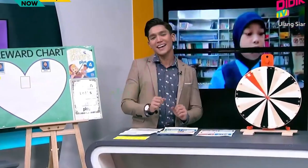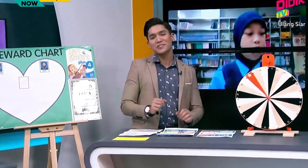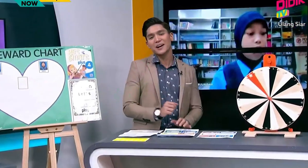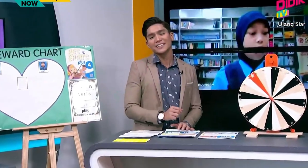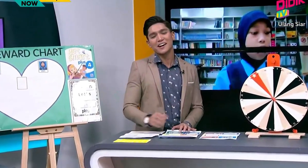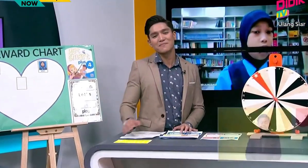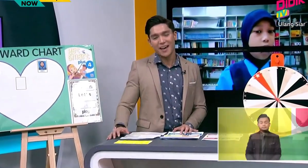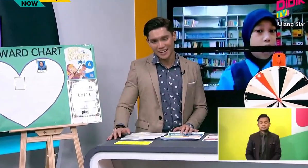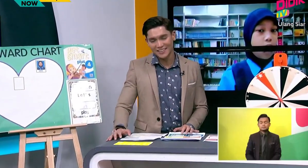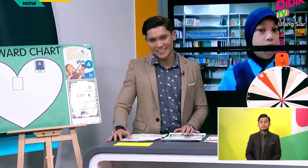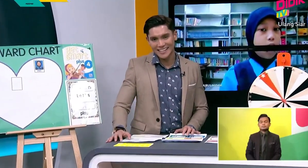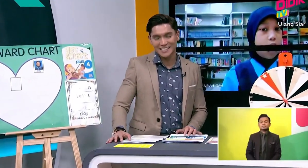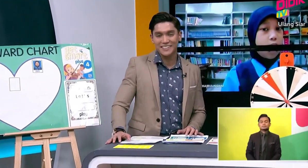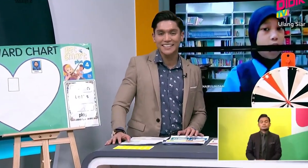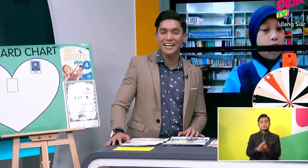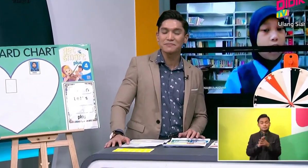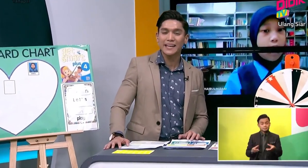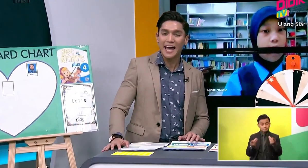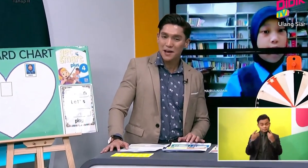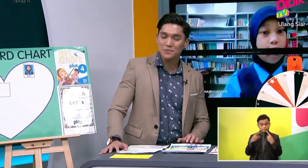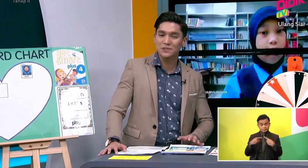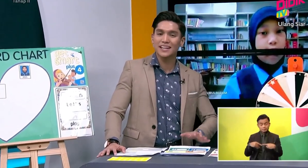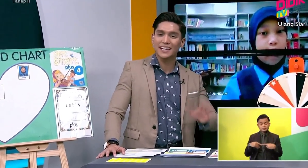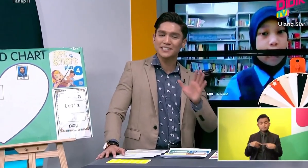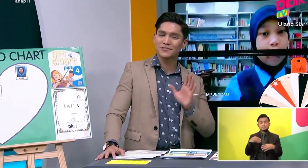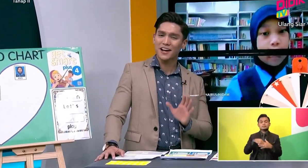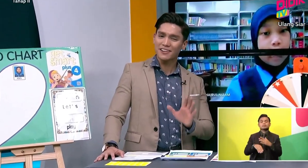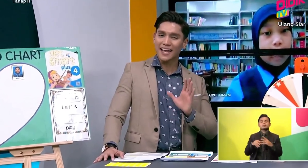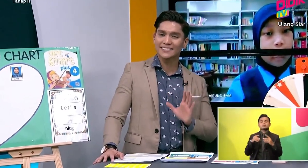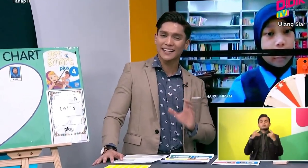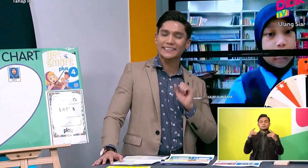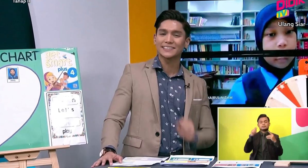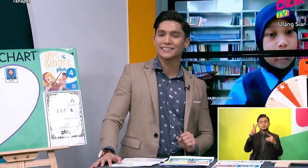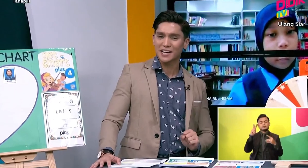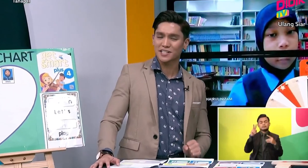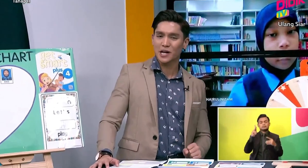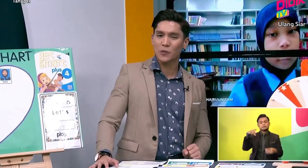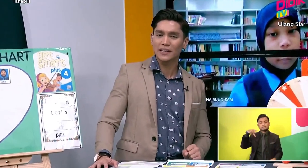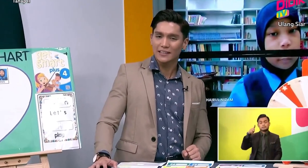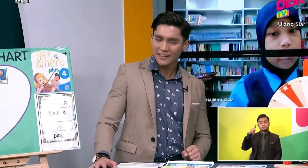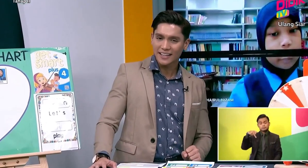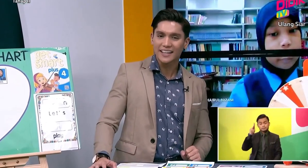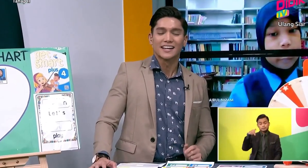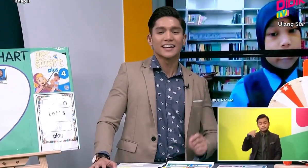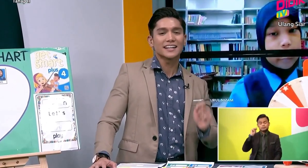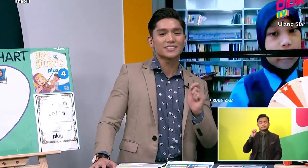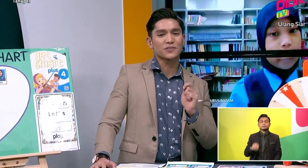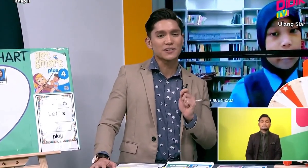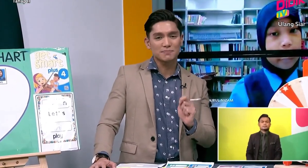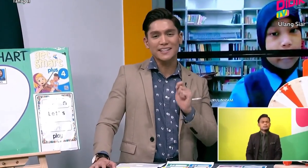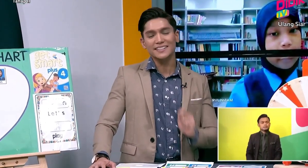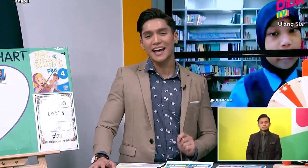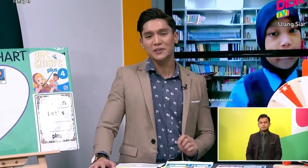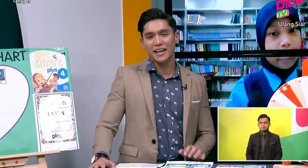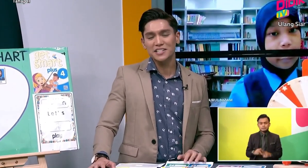And welcome back on D-Date TV KPM Today it's a very exciting session that we are learning It is